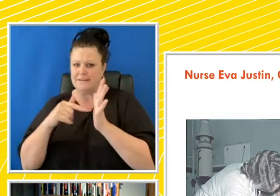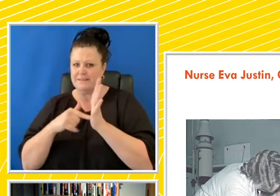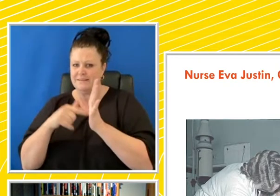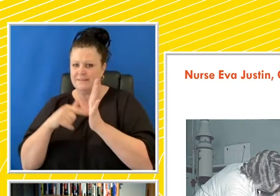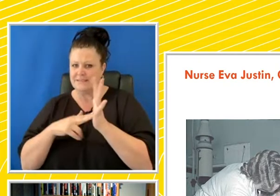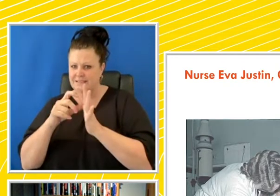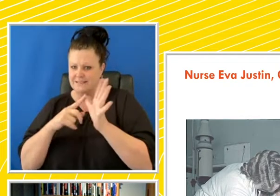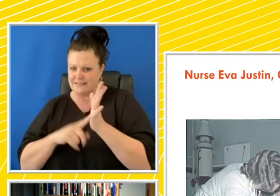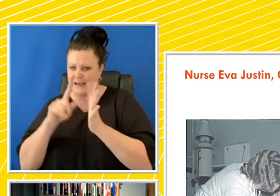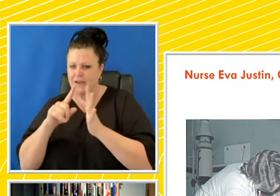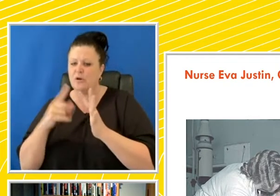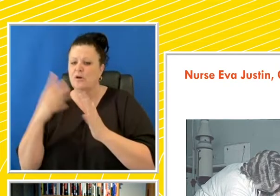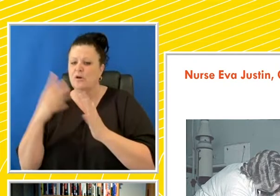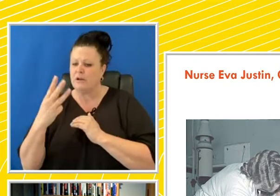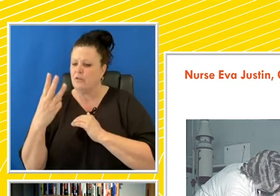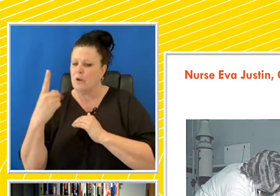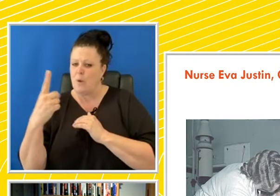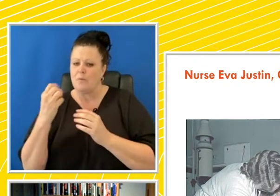1931 of an Aboriginal man.